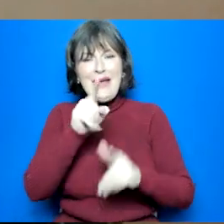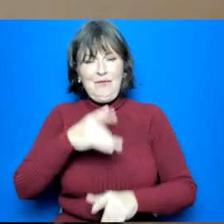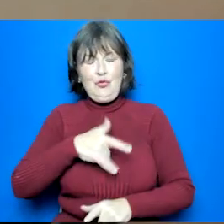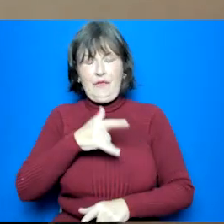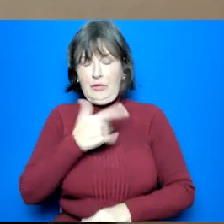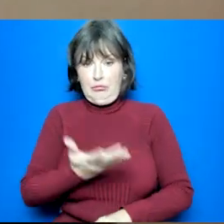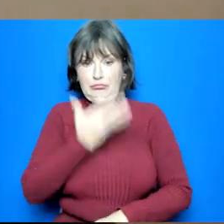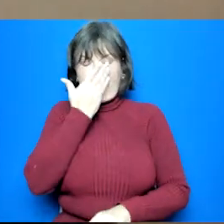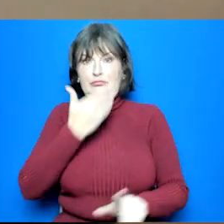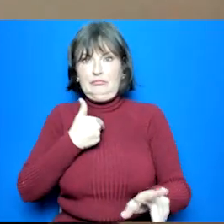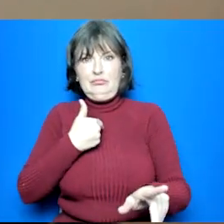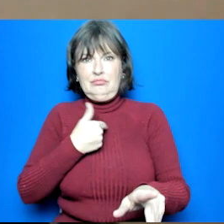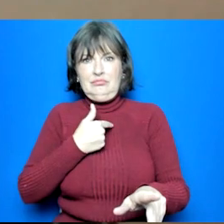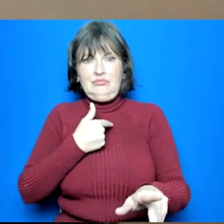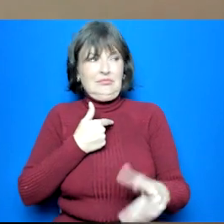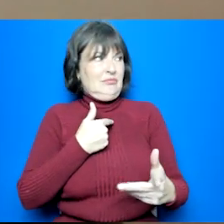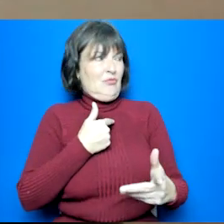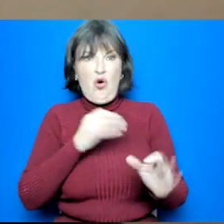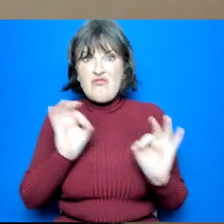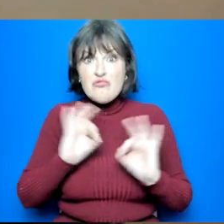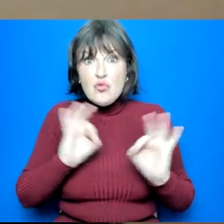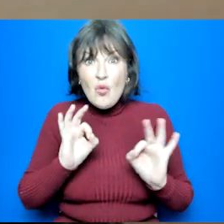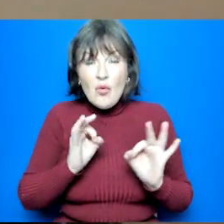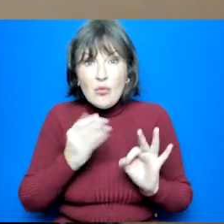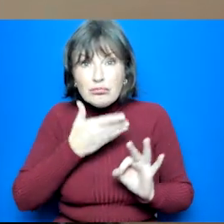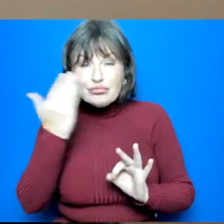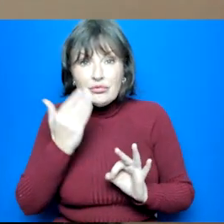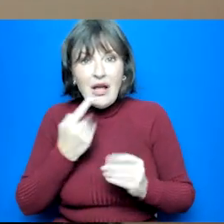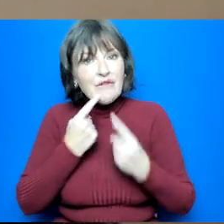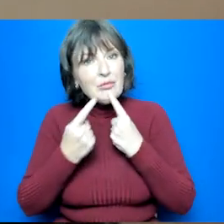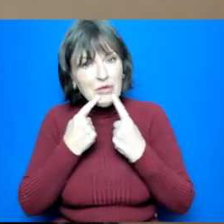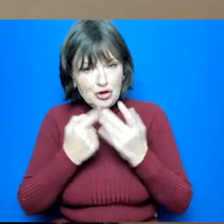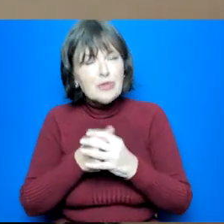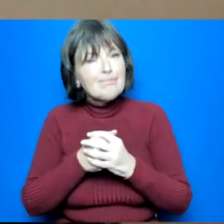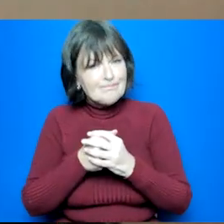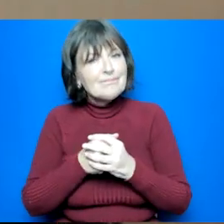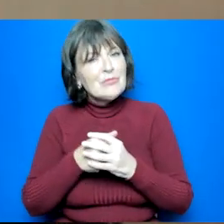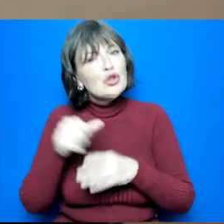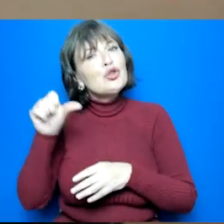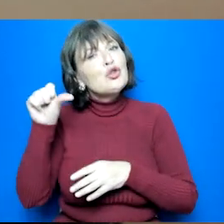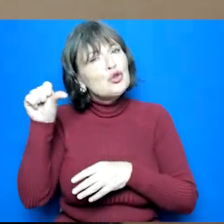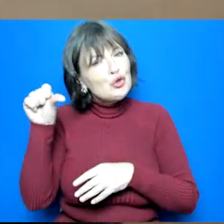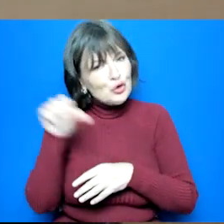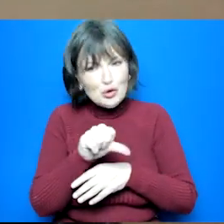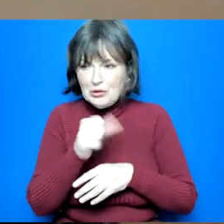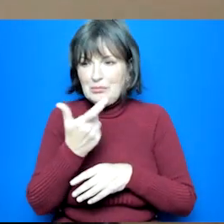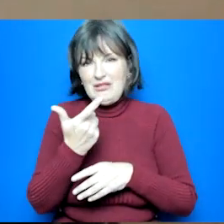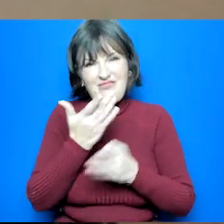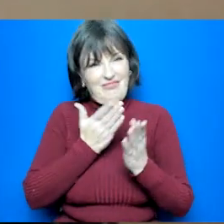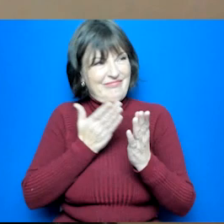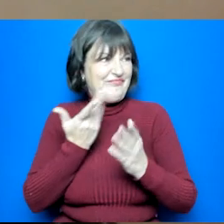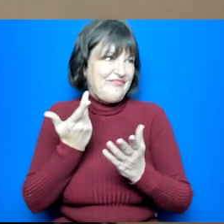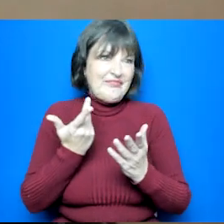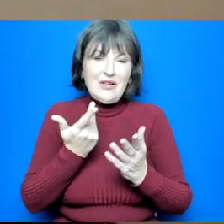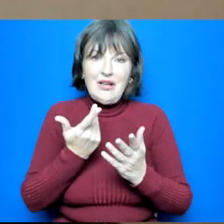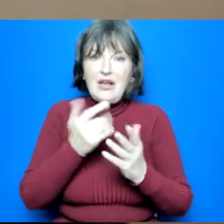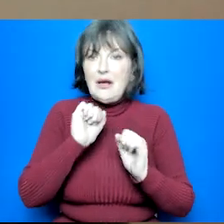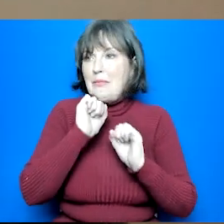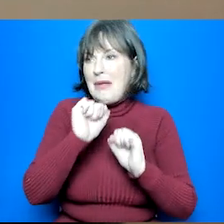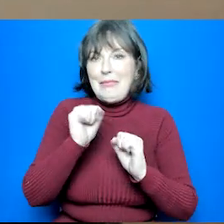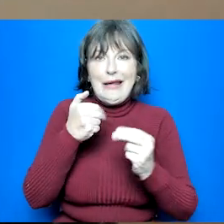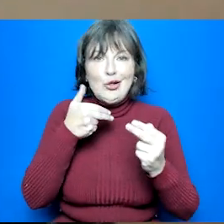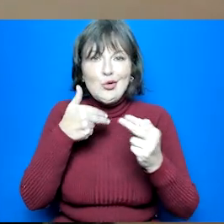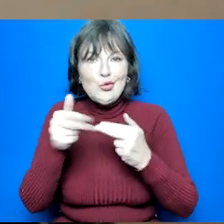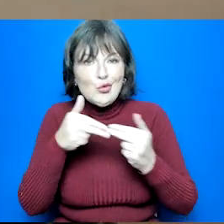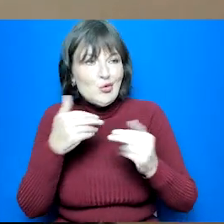you should have had this information already and you haven't it should be sent to you during their usual communication channels whether that's news